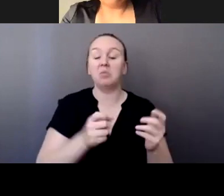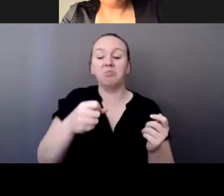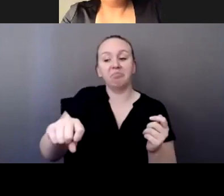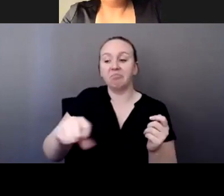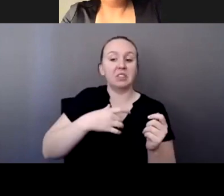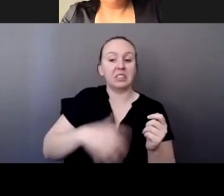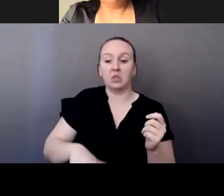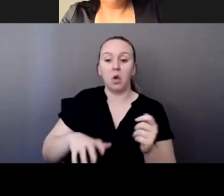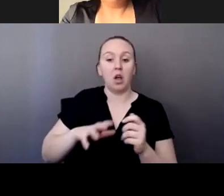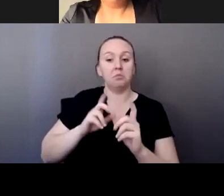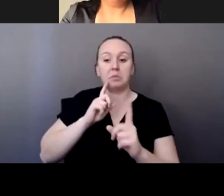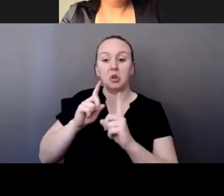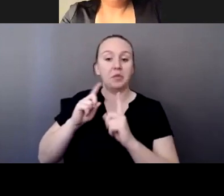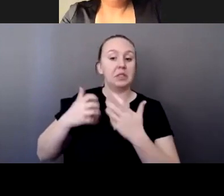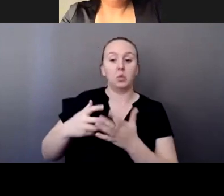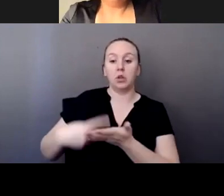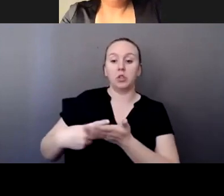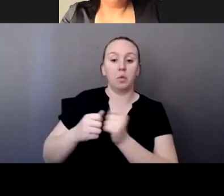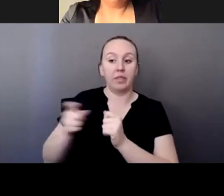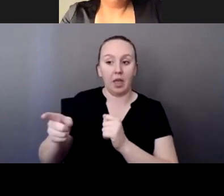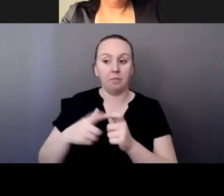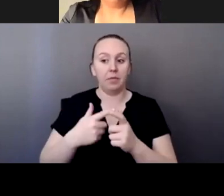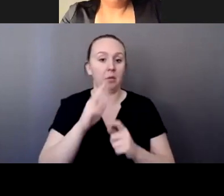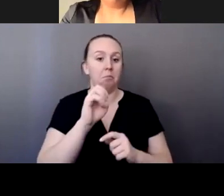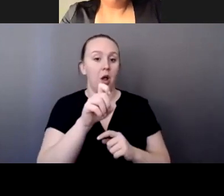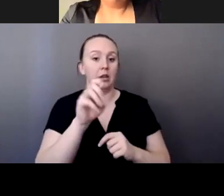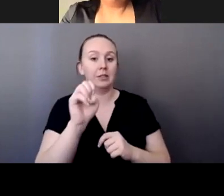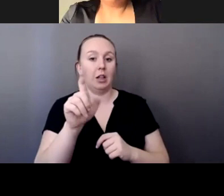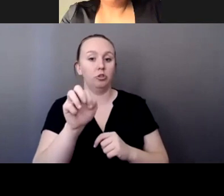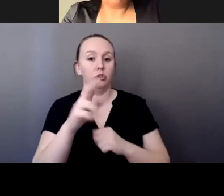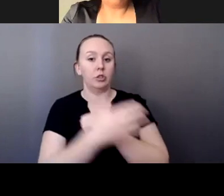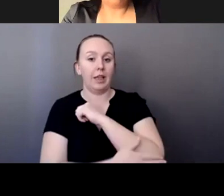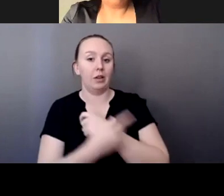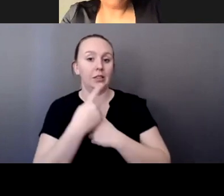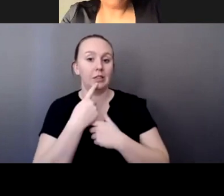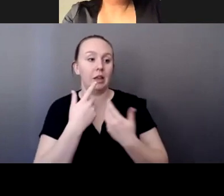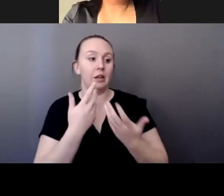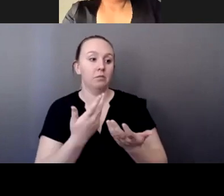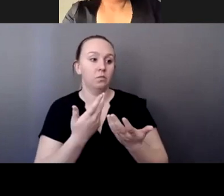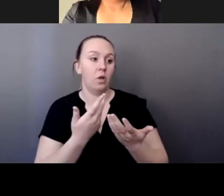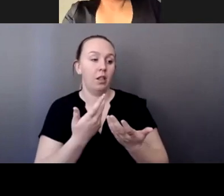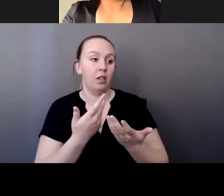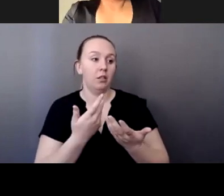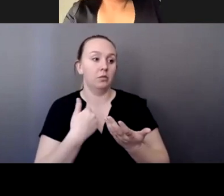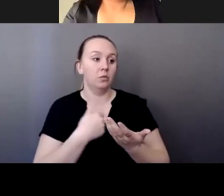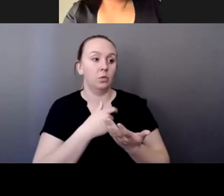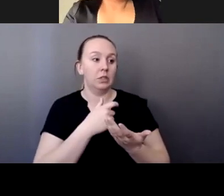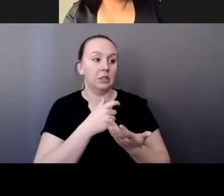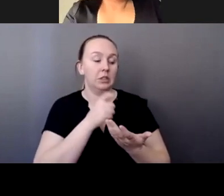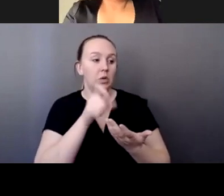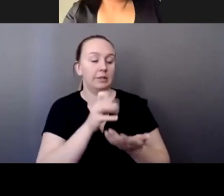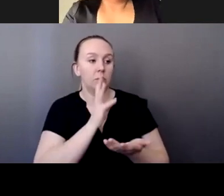want to be interviewed, well, then they said, well, we don't need to talk to them because they're out of their jurisdiction. So, so,